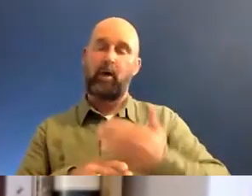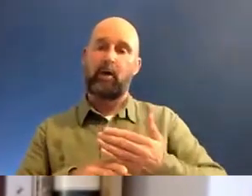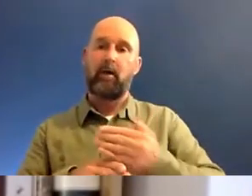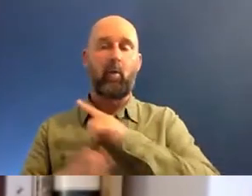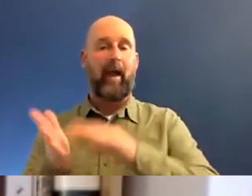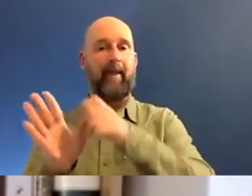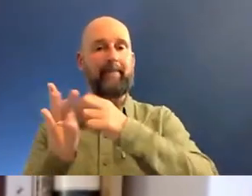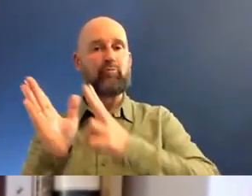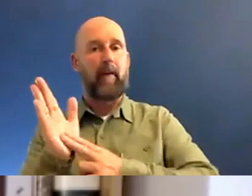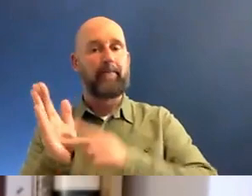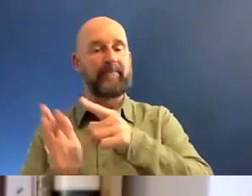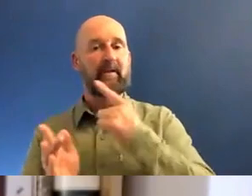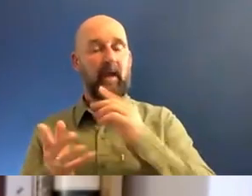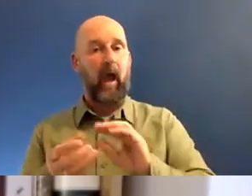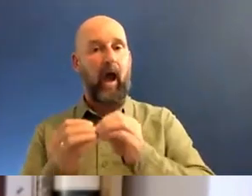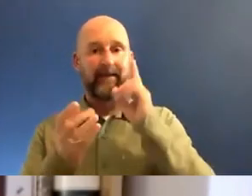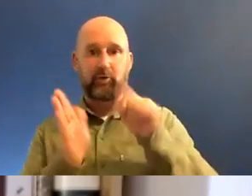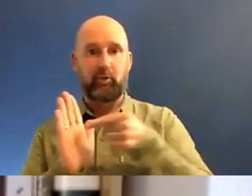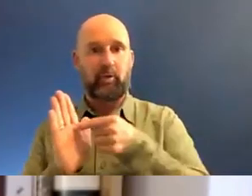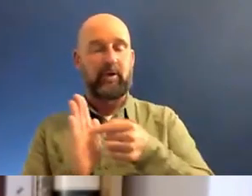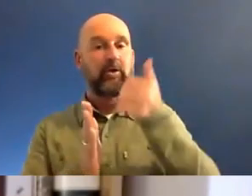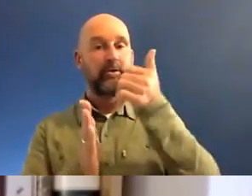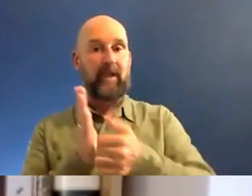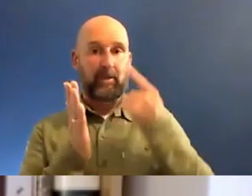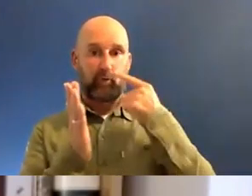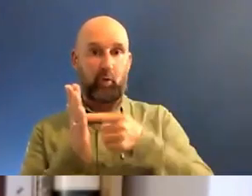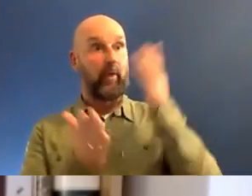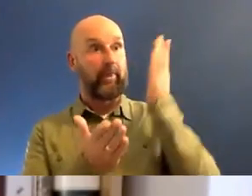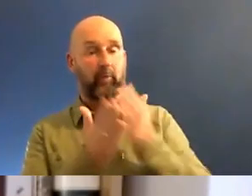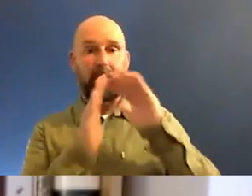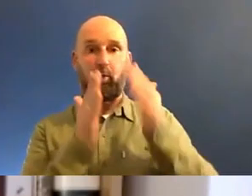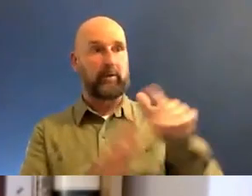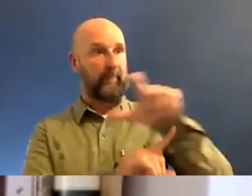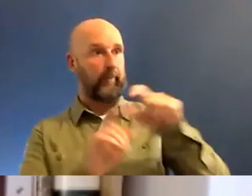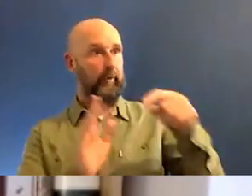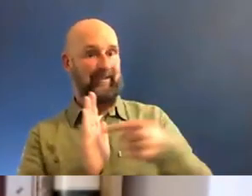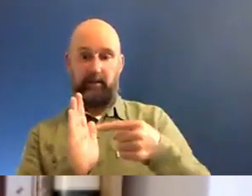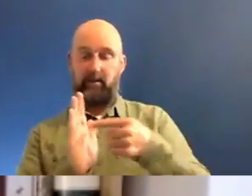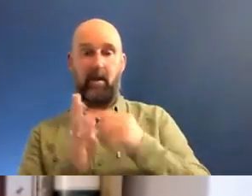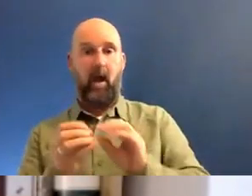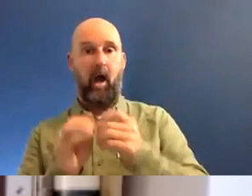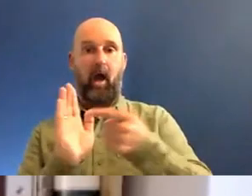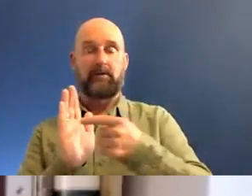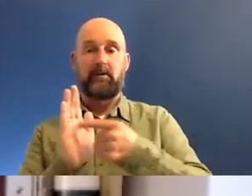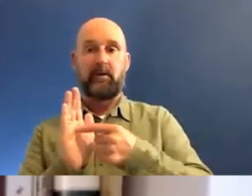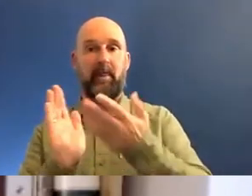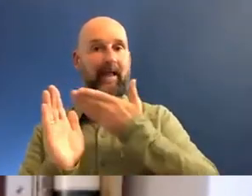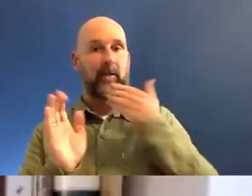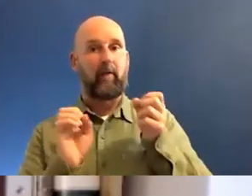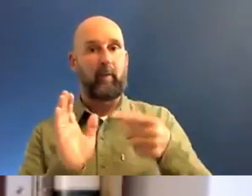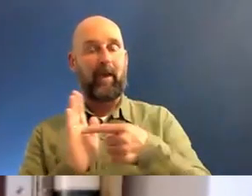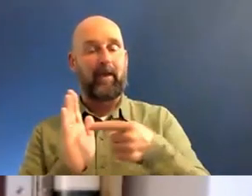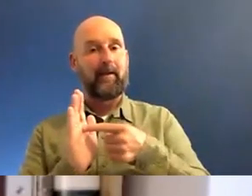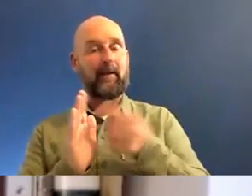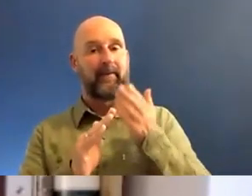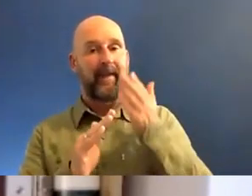said about art needs to be a way of introducing people to the reality of communities. And actually, it's a lovely way of doing it because people go